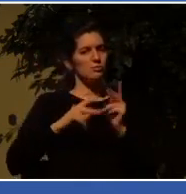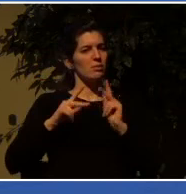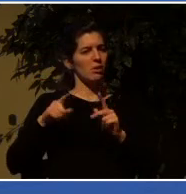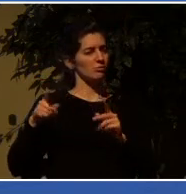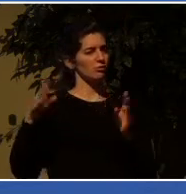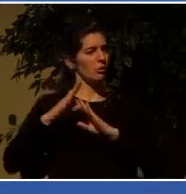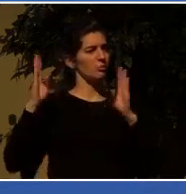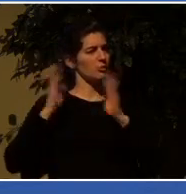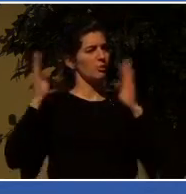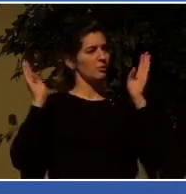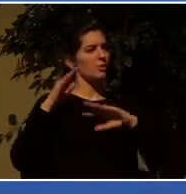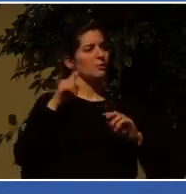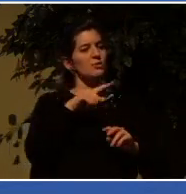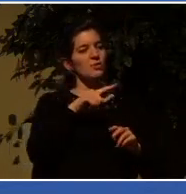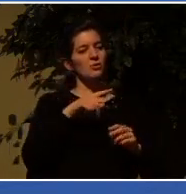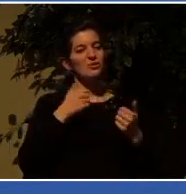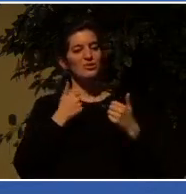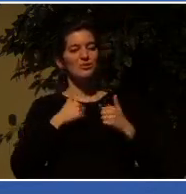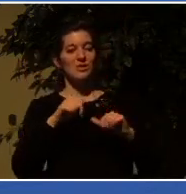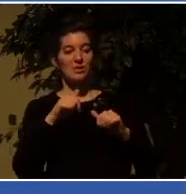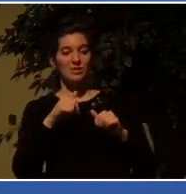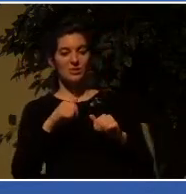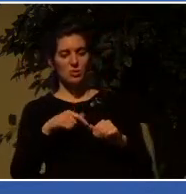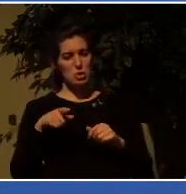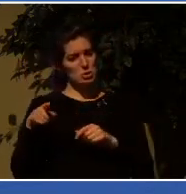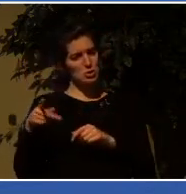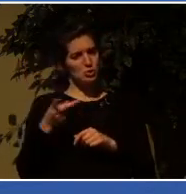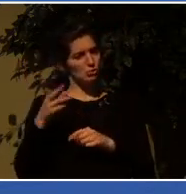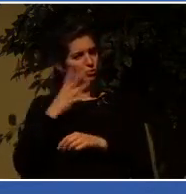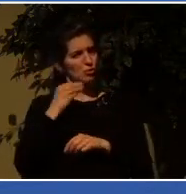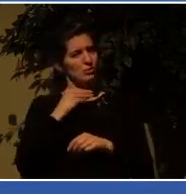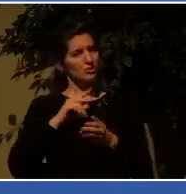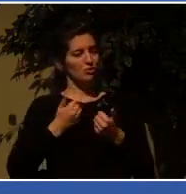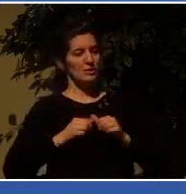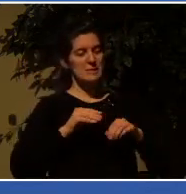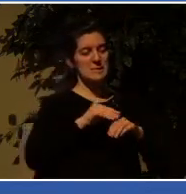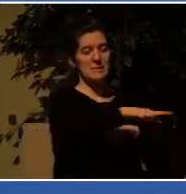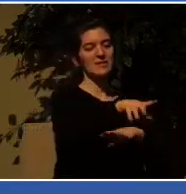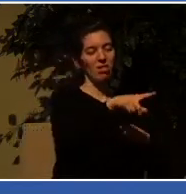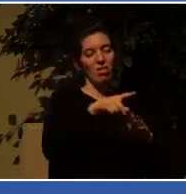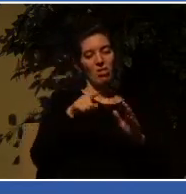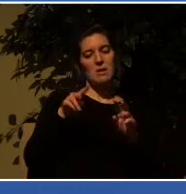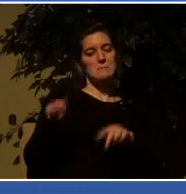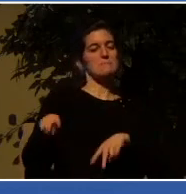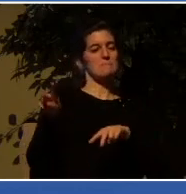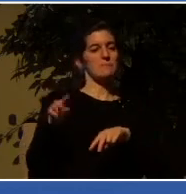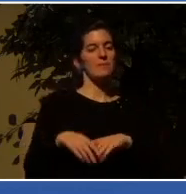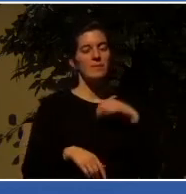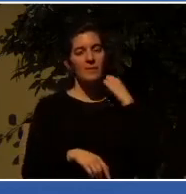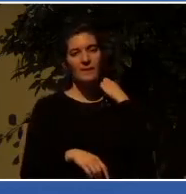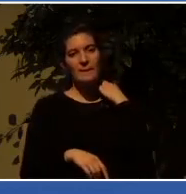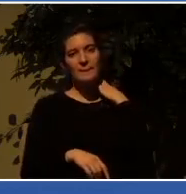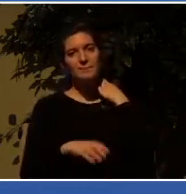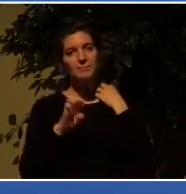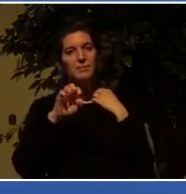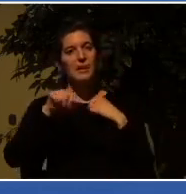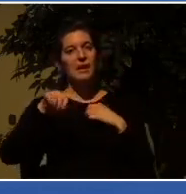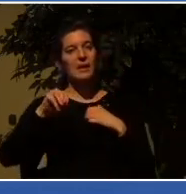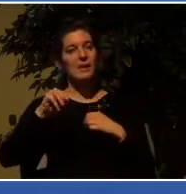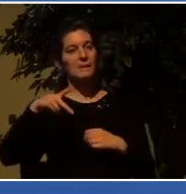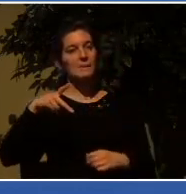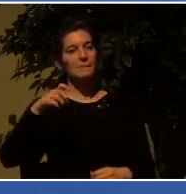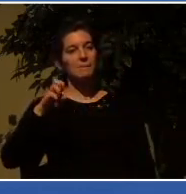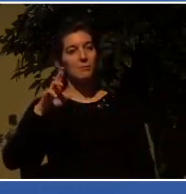And Emperor Claudius, at this particular time in history, had just told all the